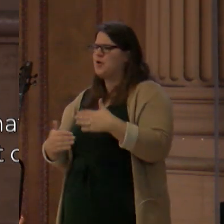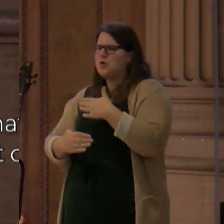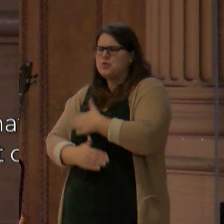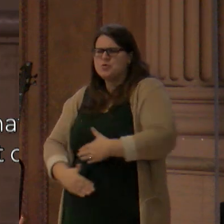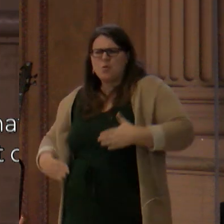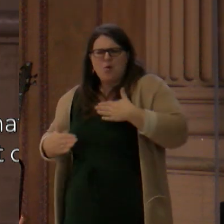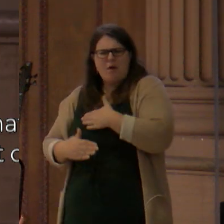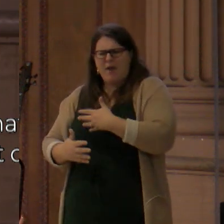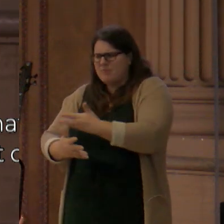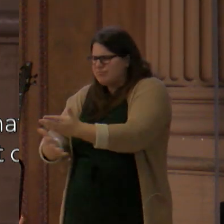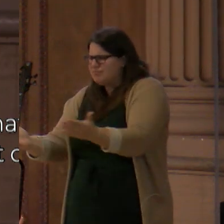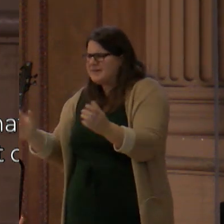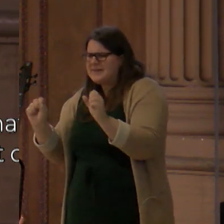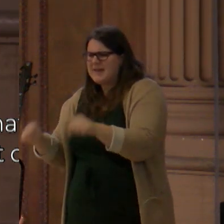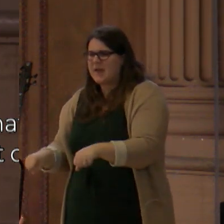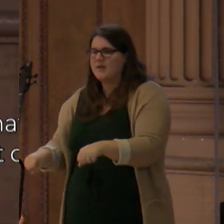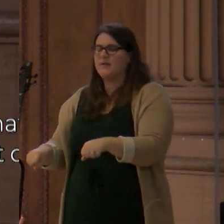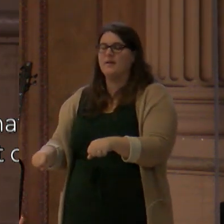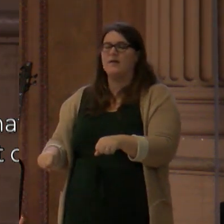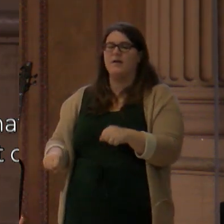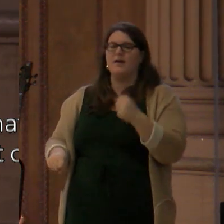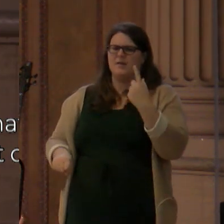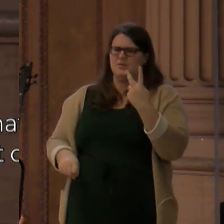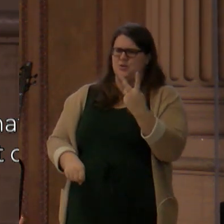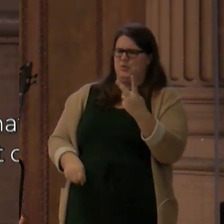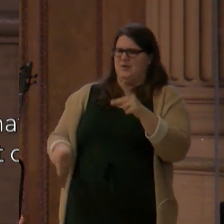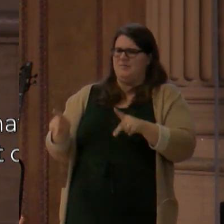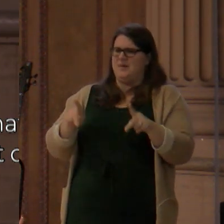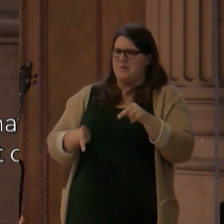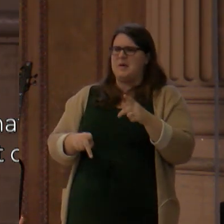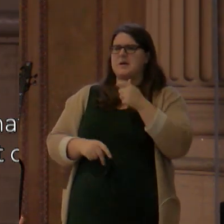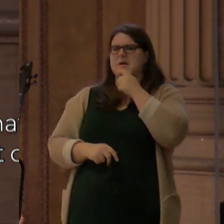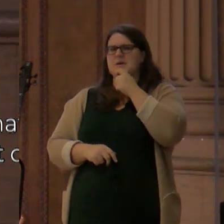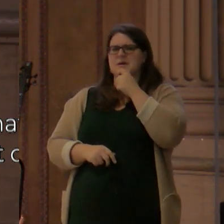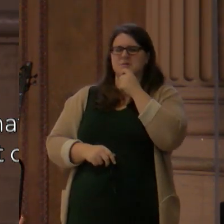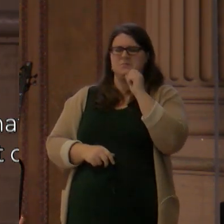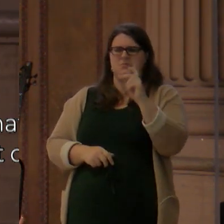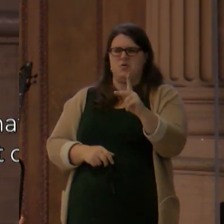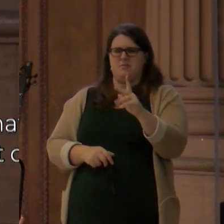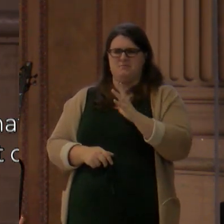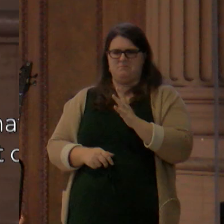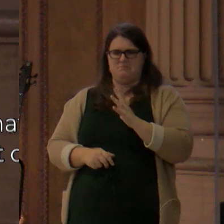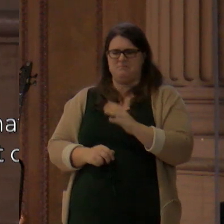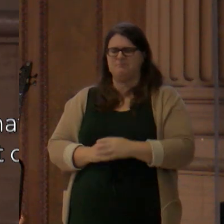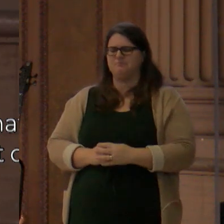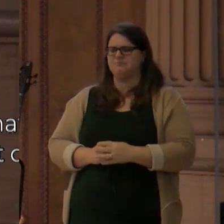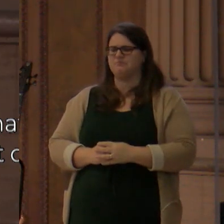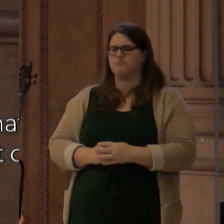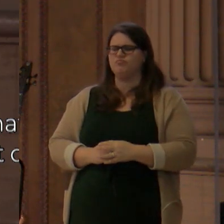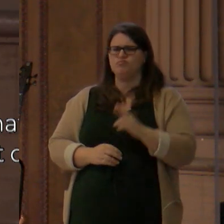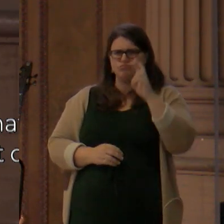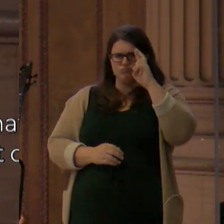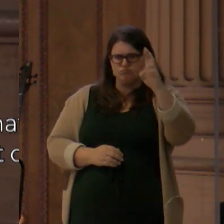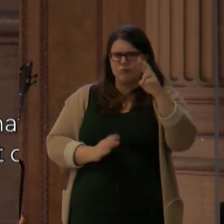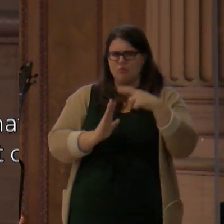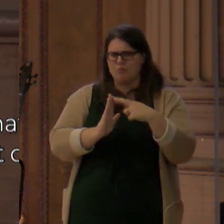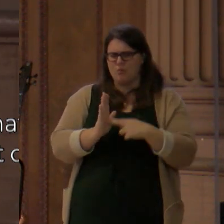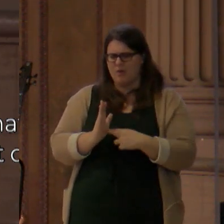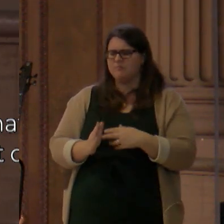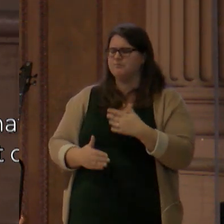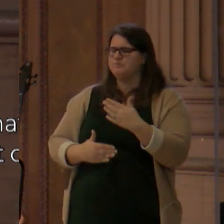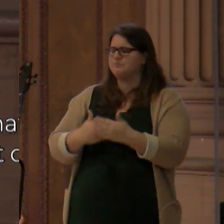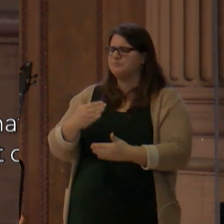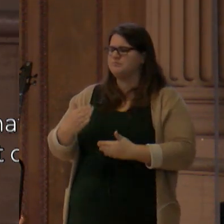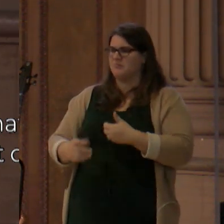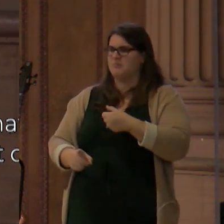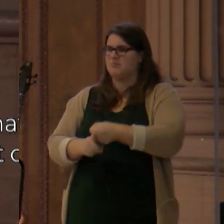crafty than any other beast of the field that the Lord God had made. And he said to the woman, Did God actually say you shall not